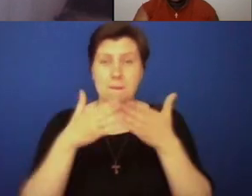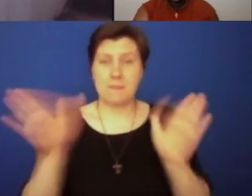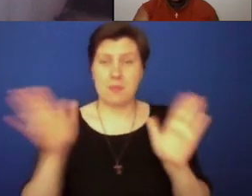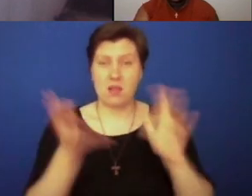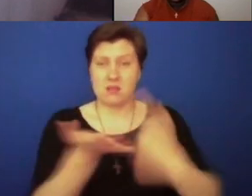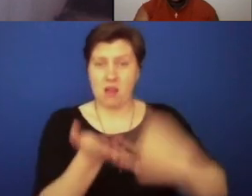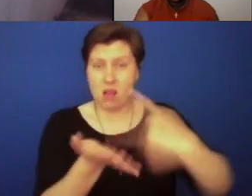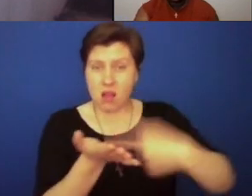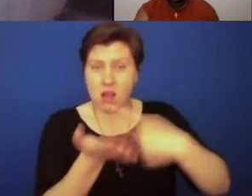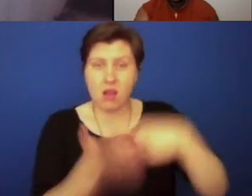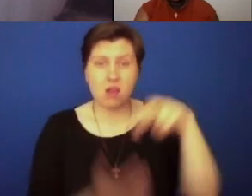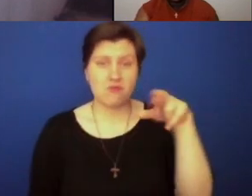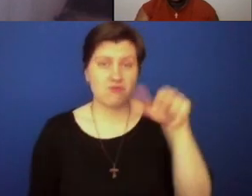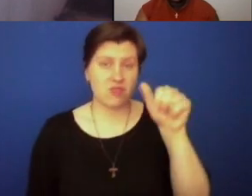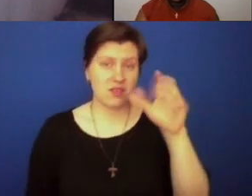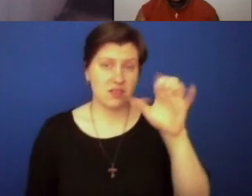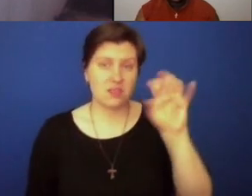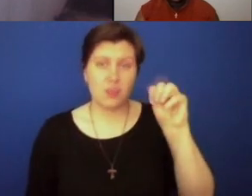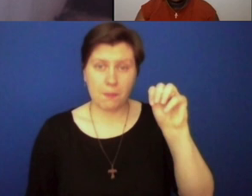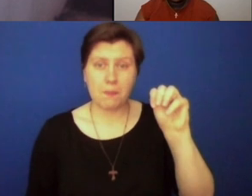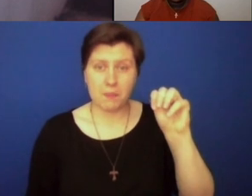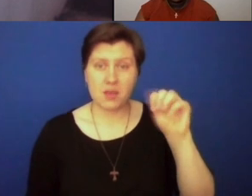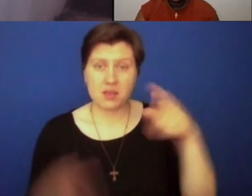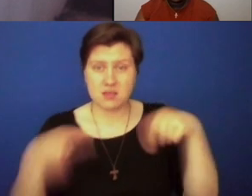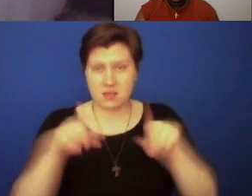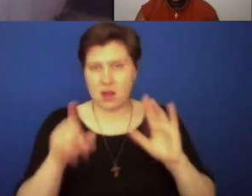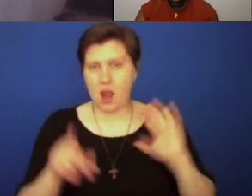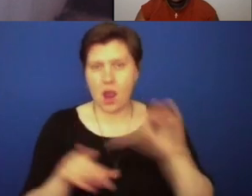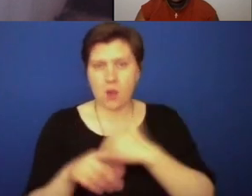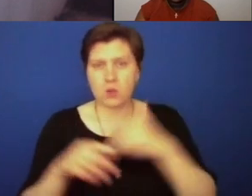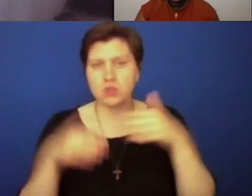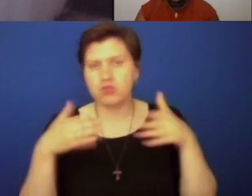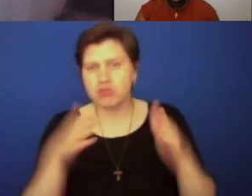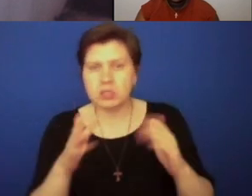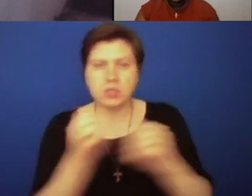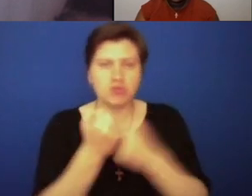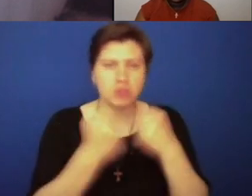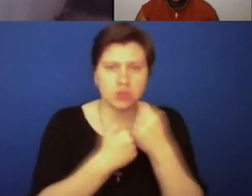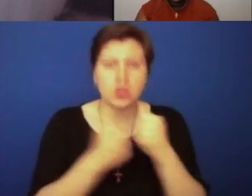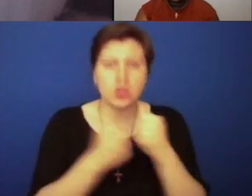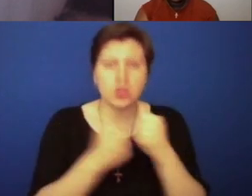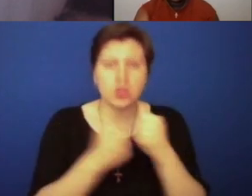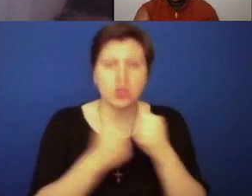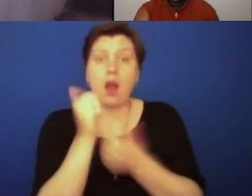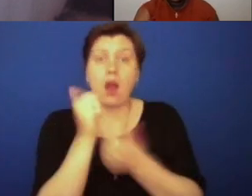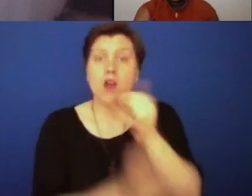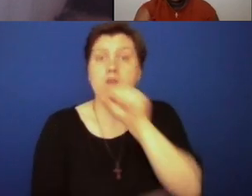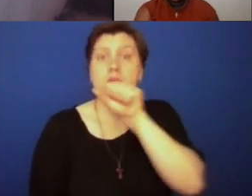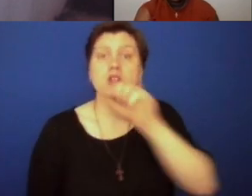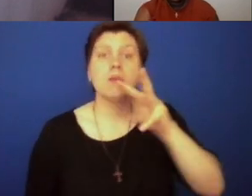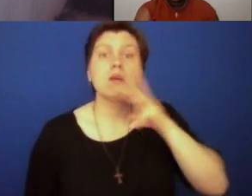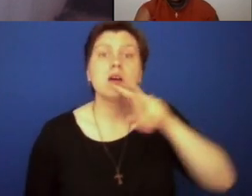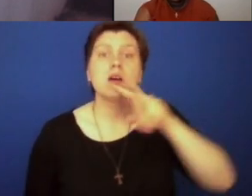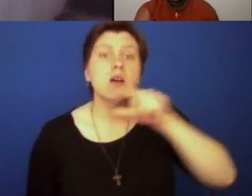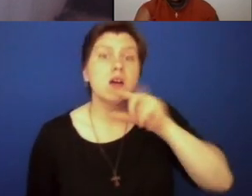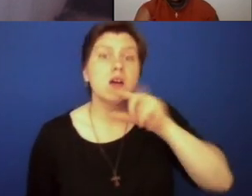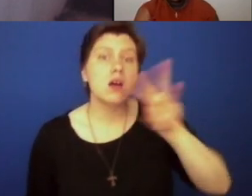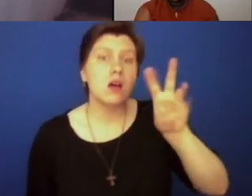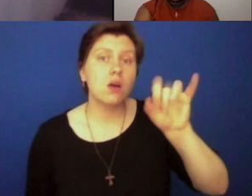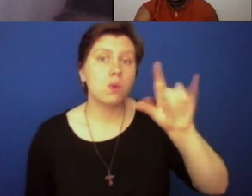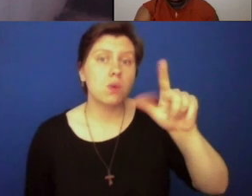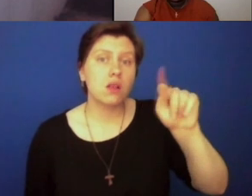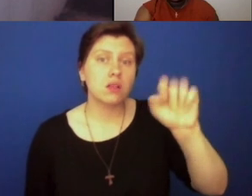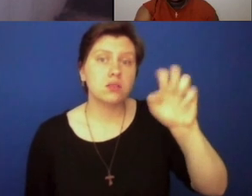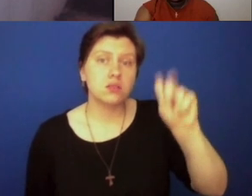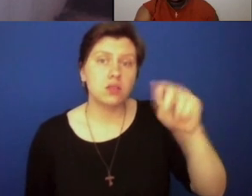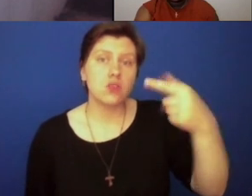racism in our streets and structures with Washington Archbishop Wilton Gregory and other Black leaders in the wake of the forceful removal